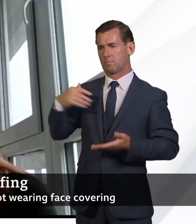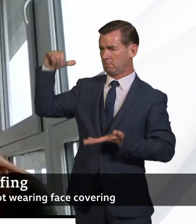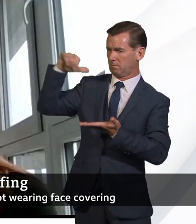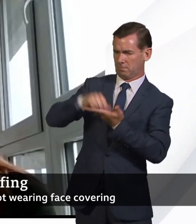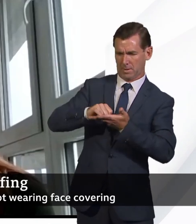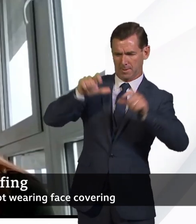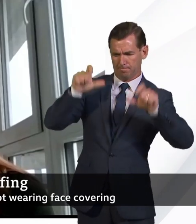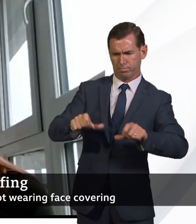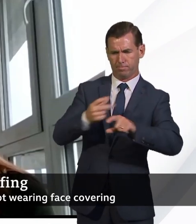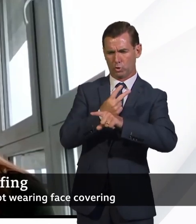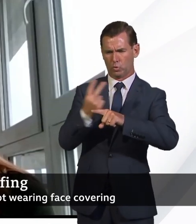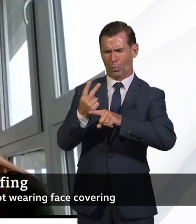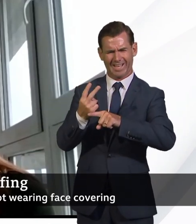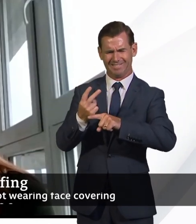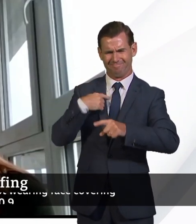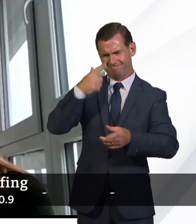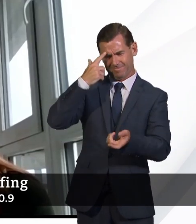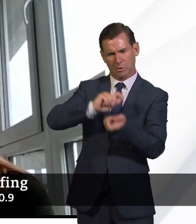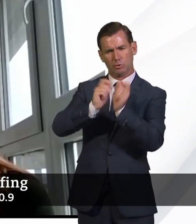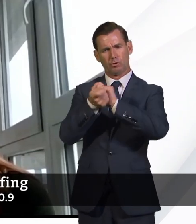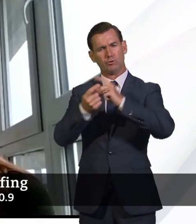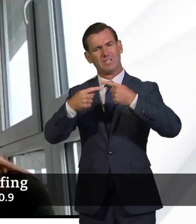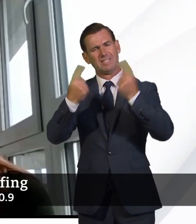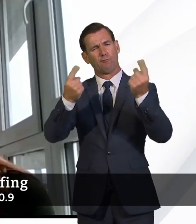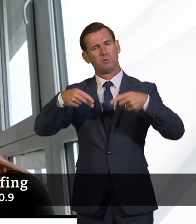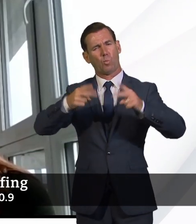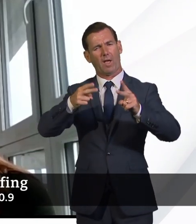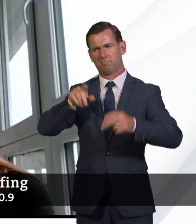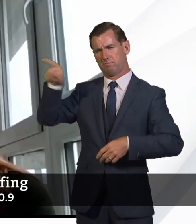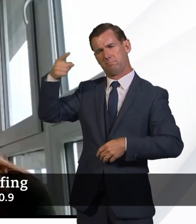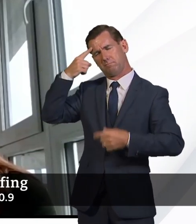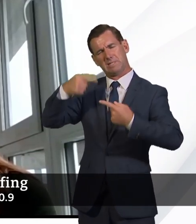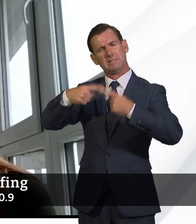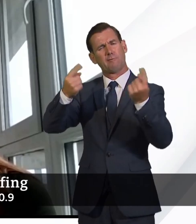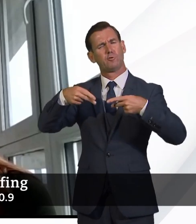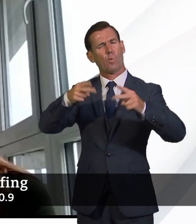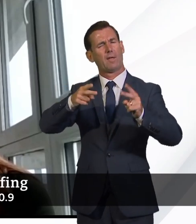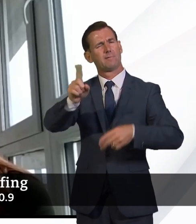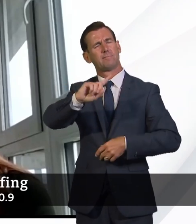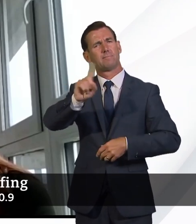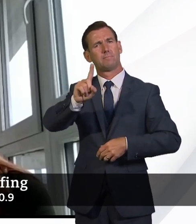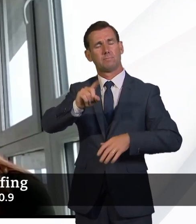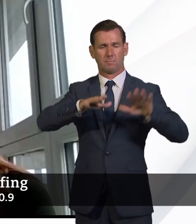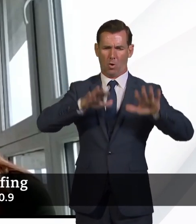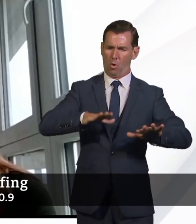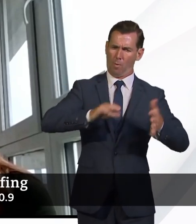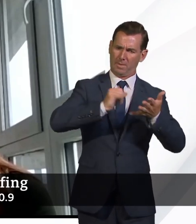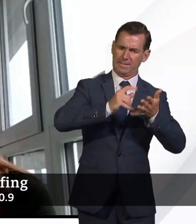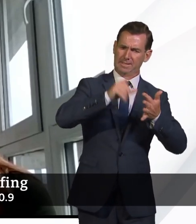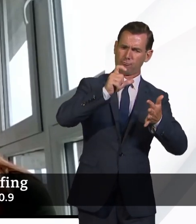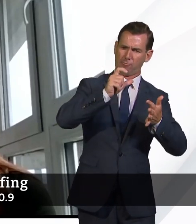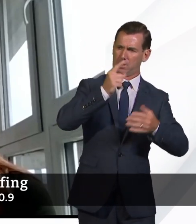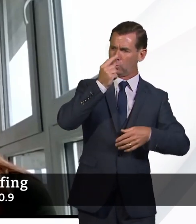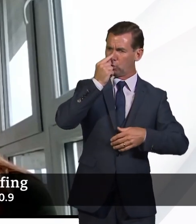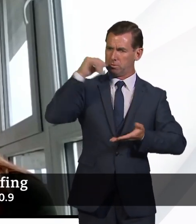system with, if indeed, after this review, do you decide that a different approach needs to be taken? Obviously, the Home Secretary has discussed testing